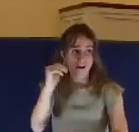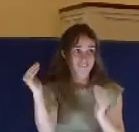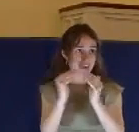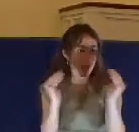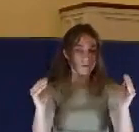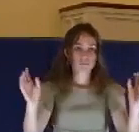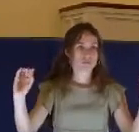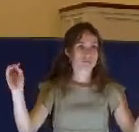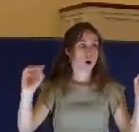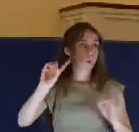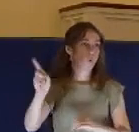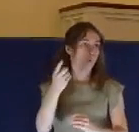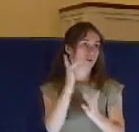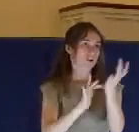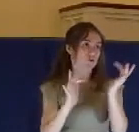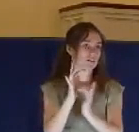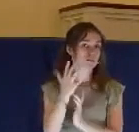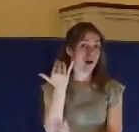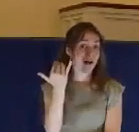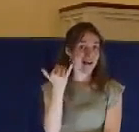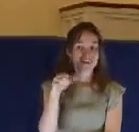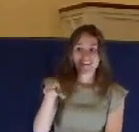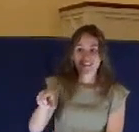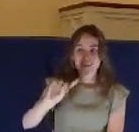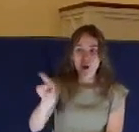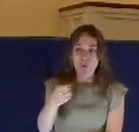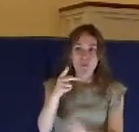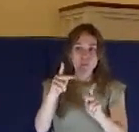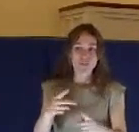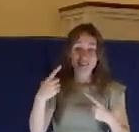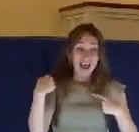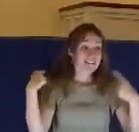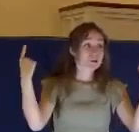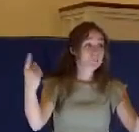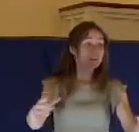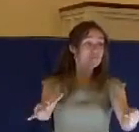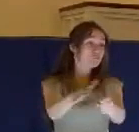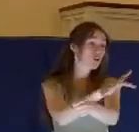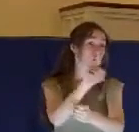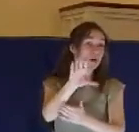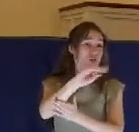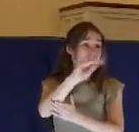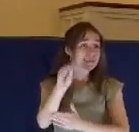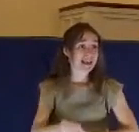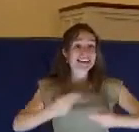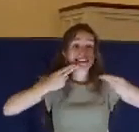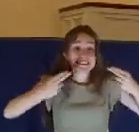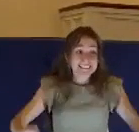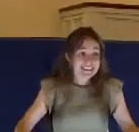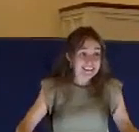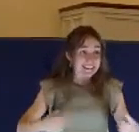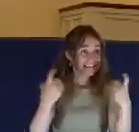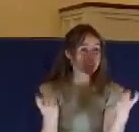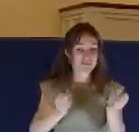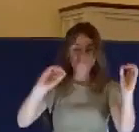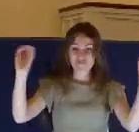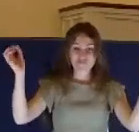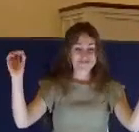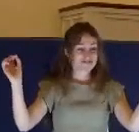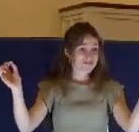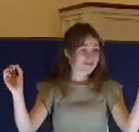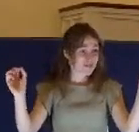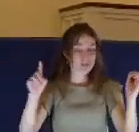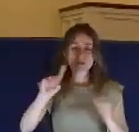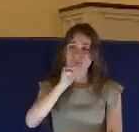he's the only person that's ever been innocent. He's the only person who's ever been sinless of any crime. He suffered